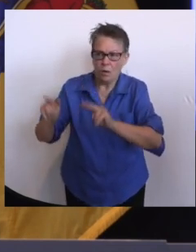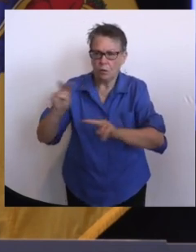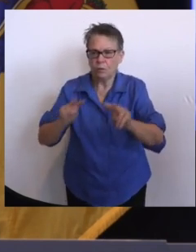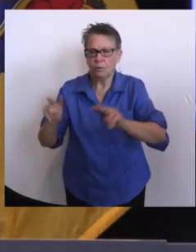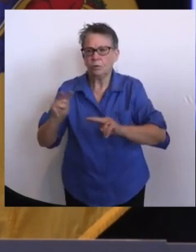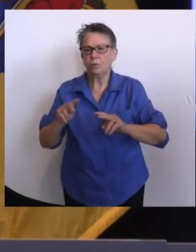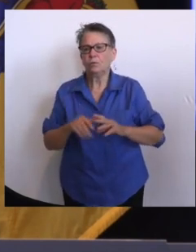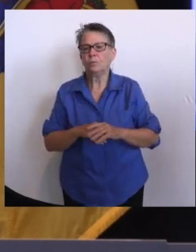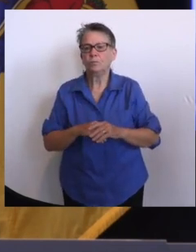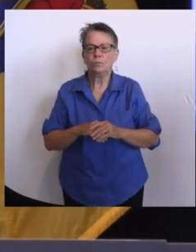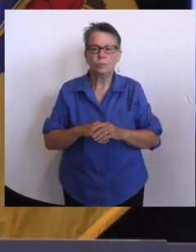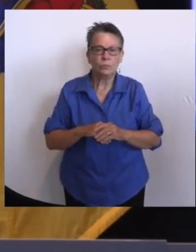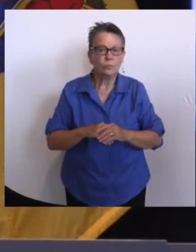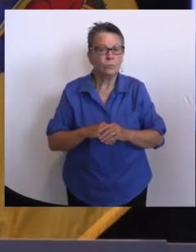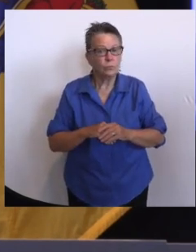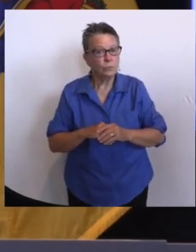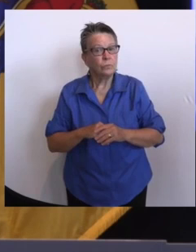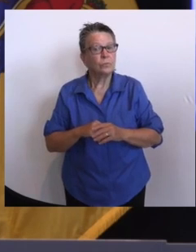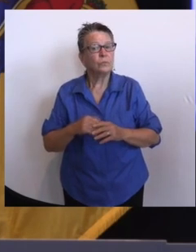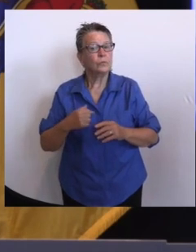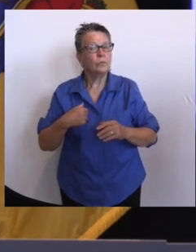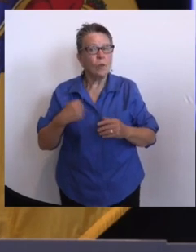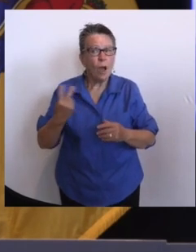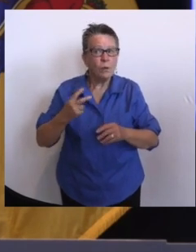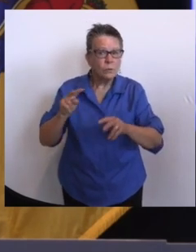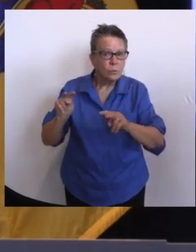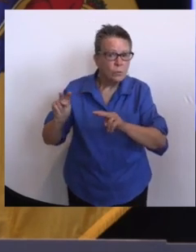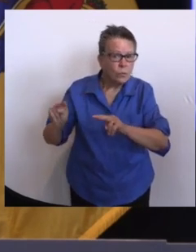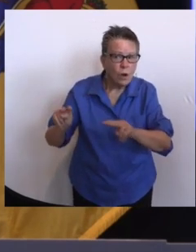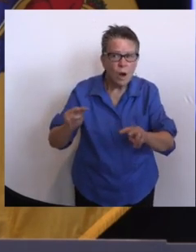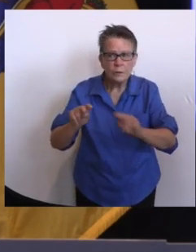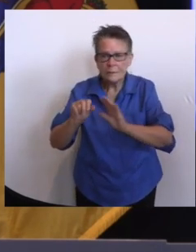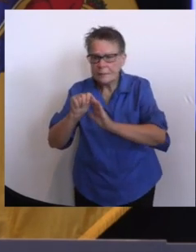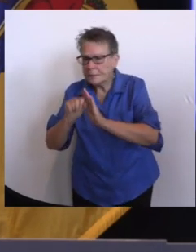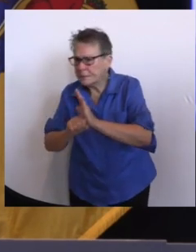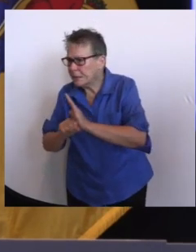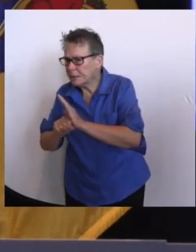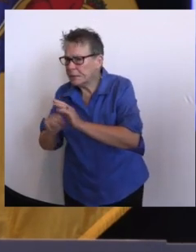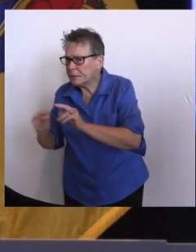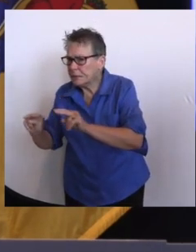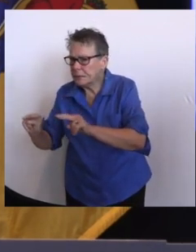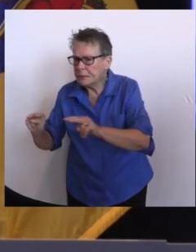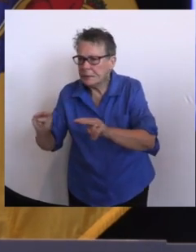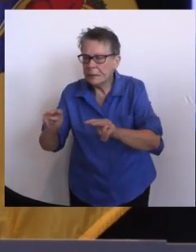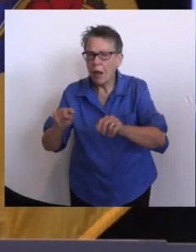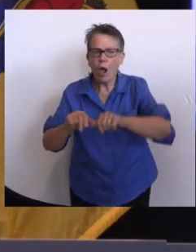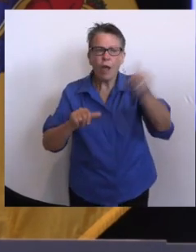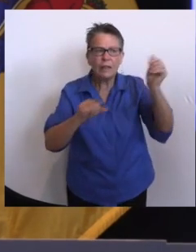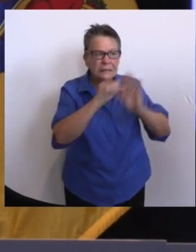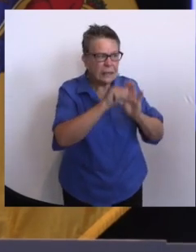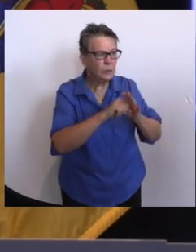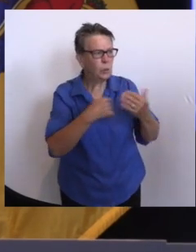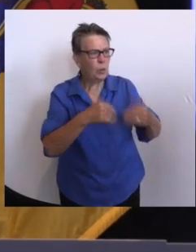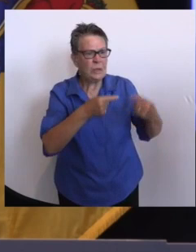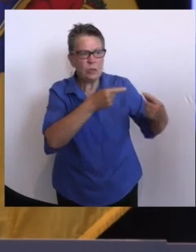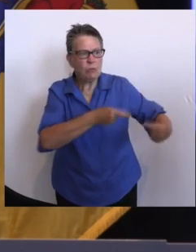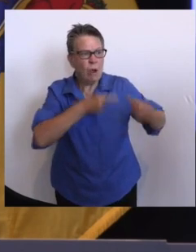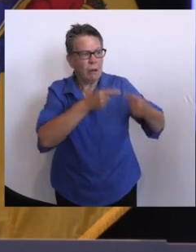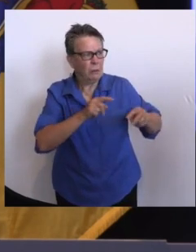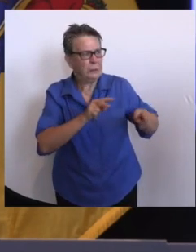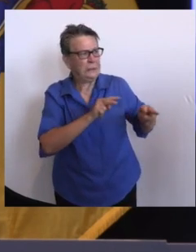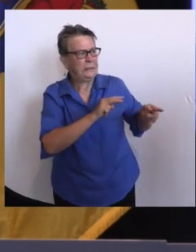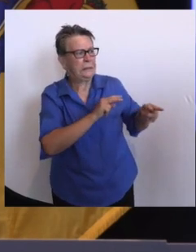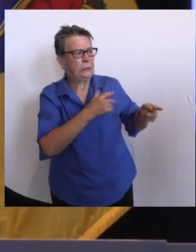and listen, we look at other states that are struggling and we pray for them and hope that they're able to make